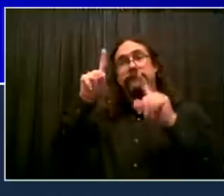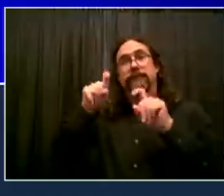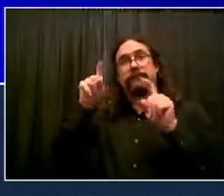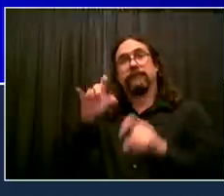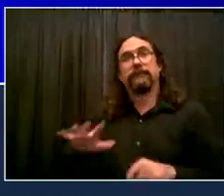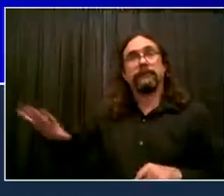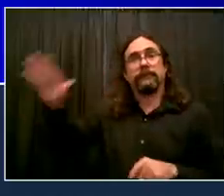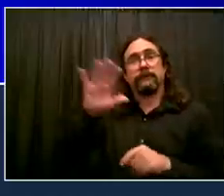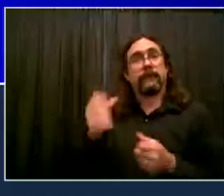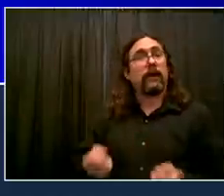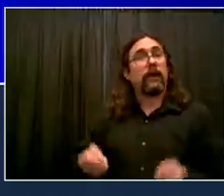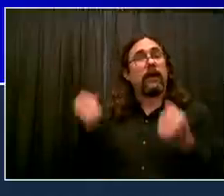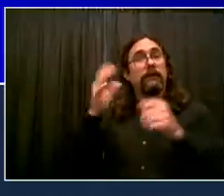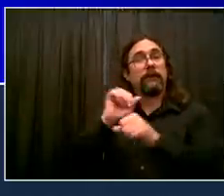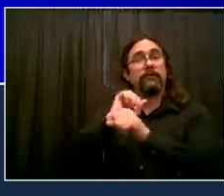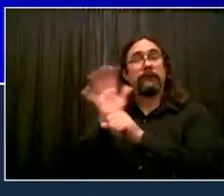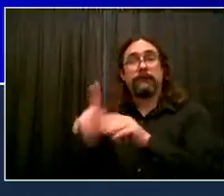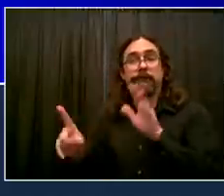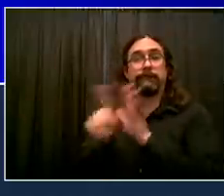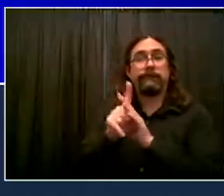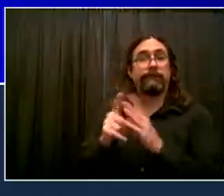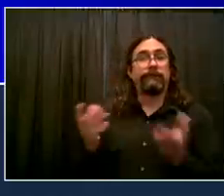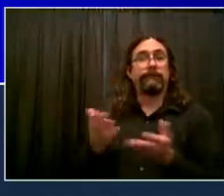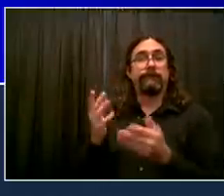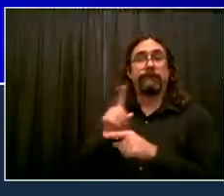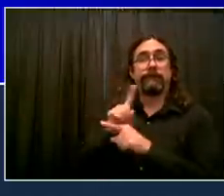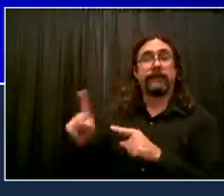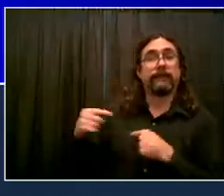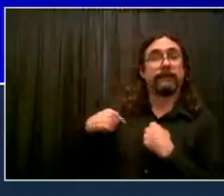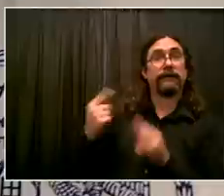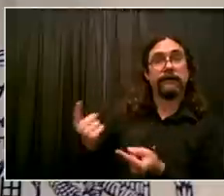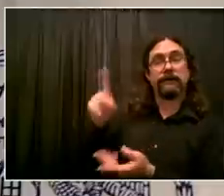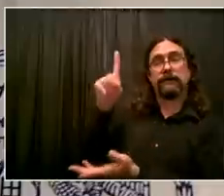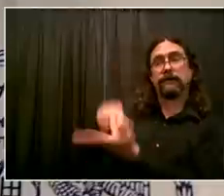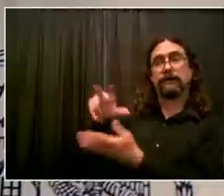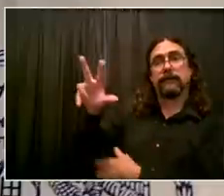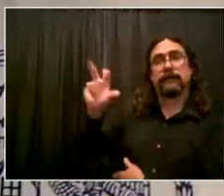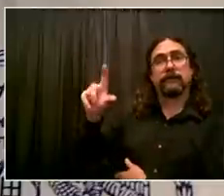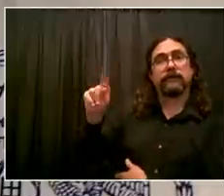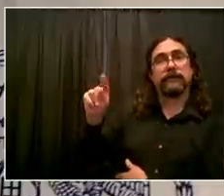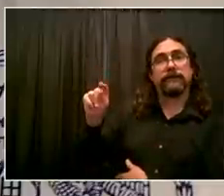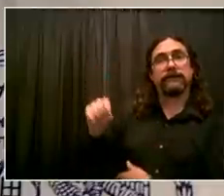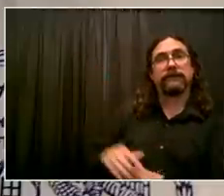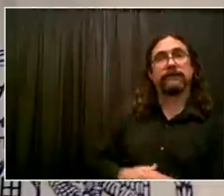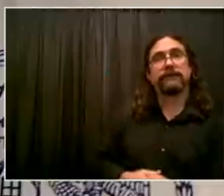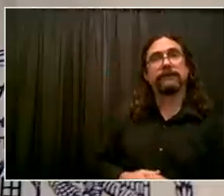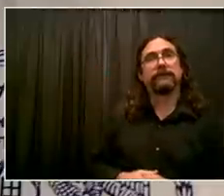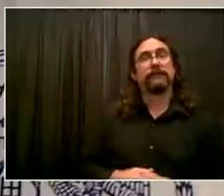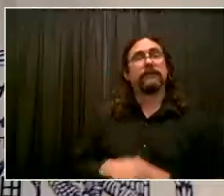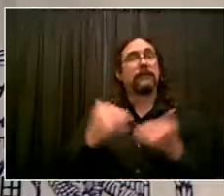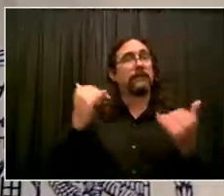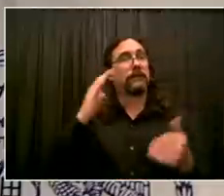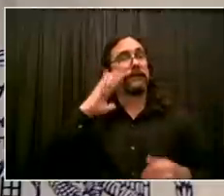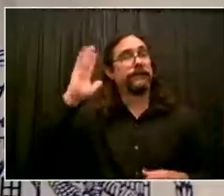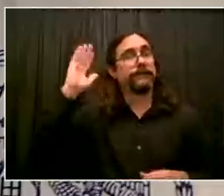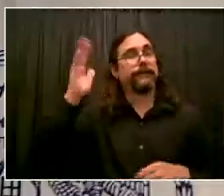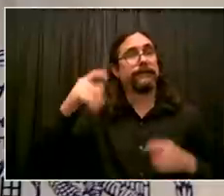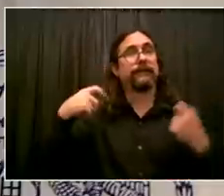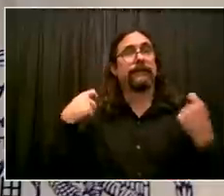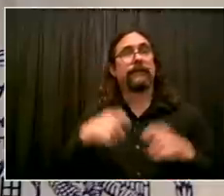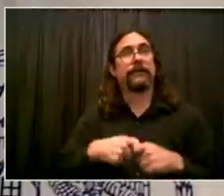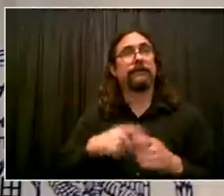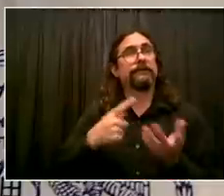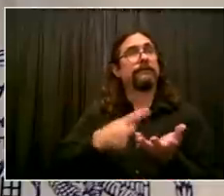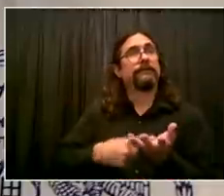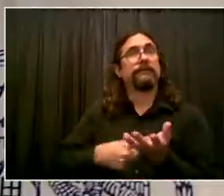,320 cases. I'm going say a few words in Spanish, particularly on the storm